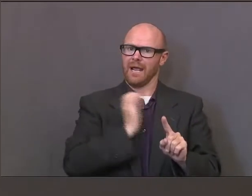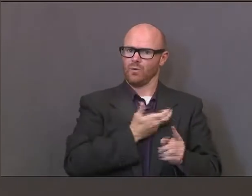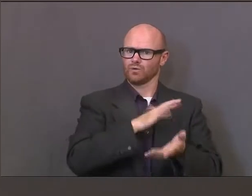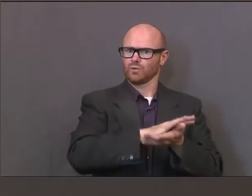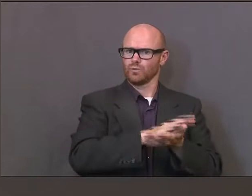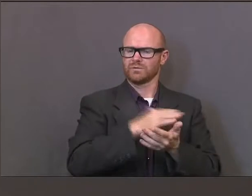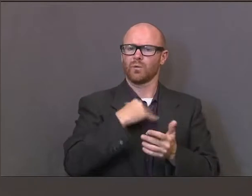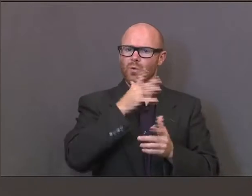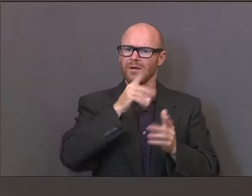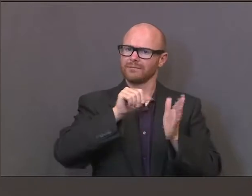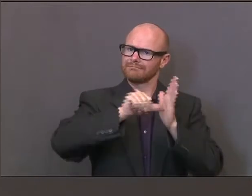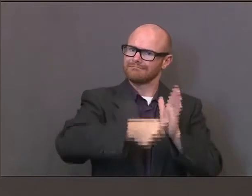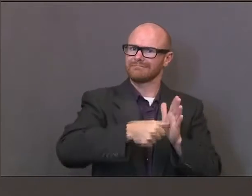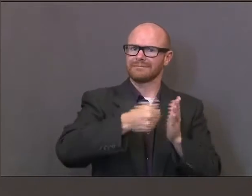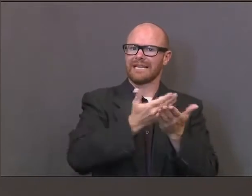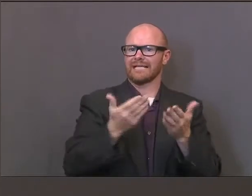session.